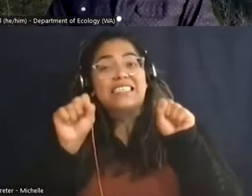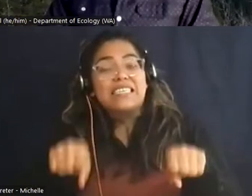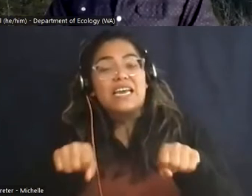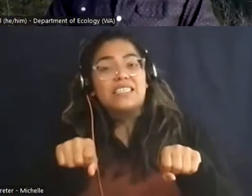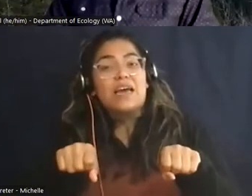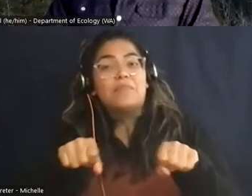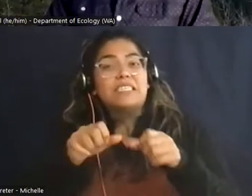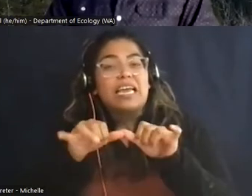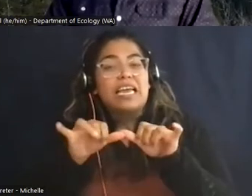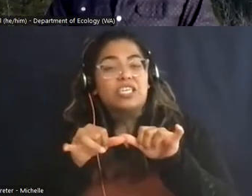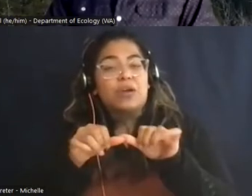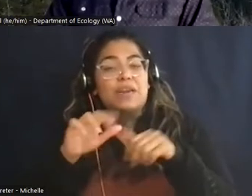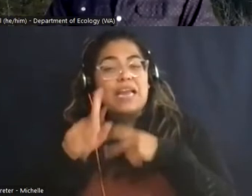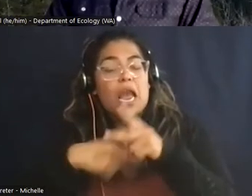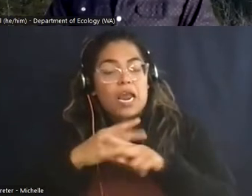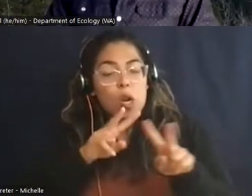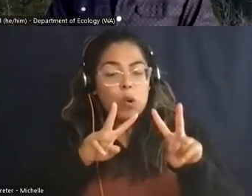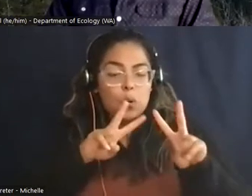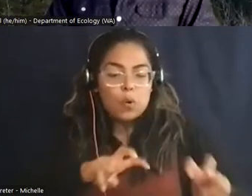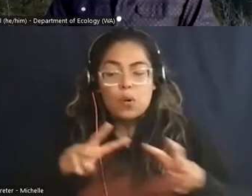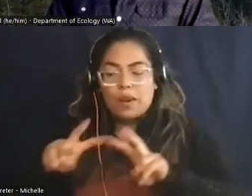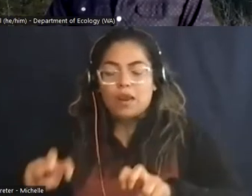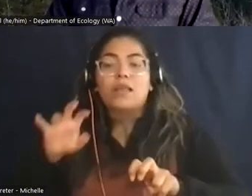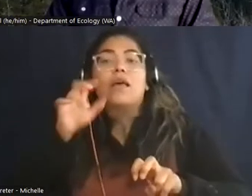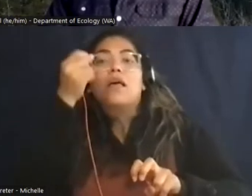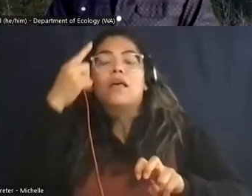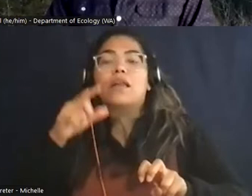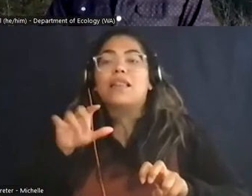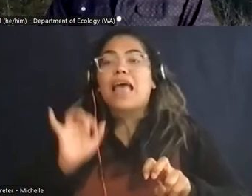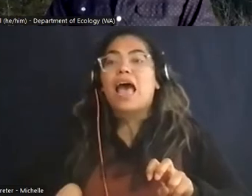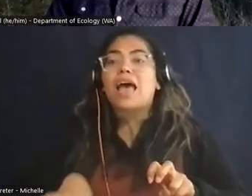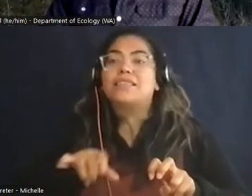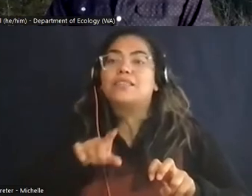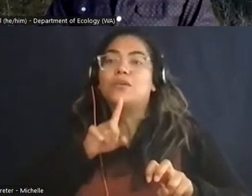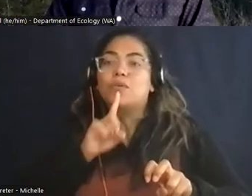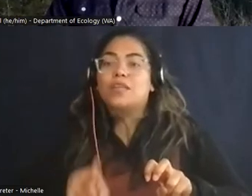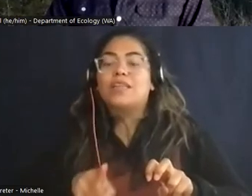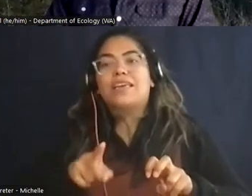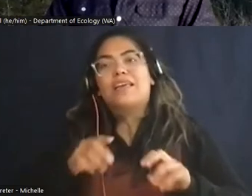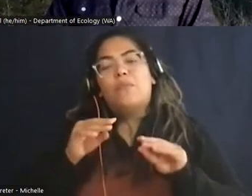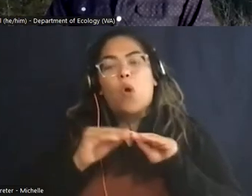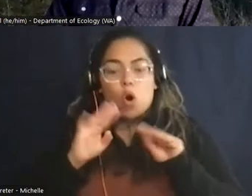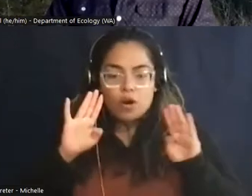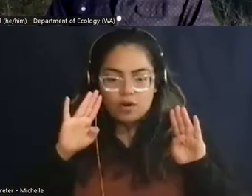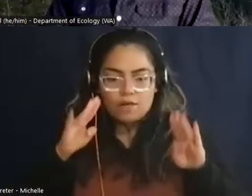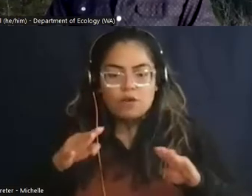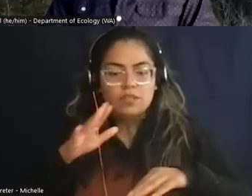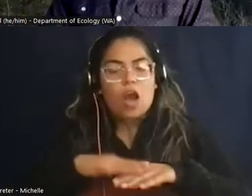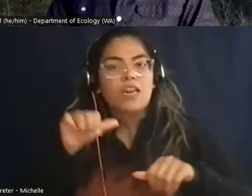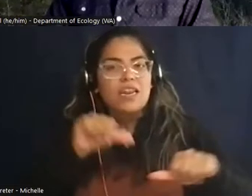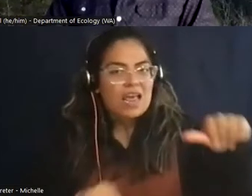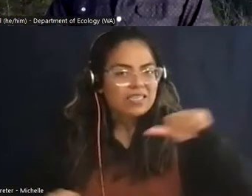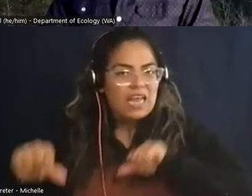It's a logical approach towards like a science approach, right? Like your engineering and science